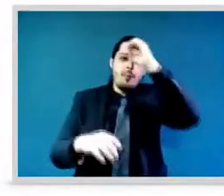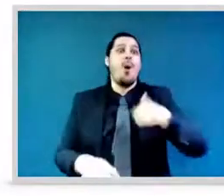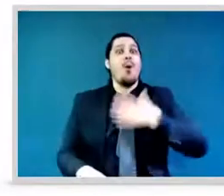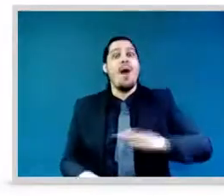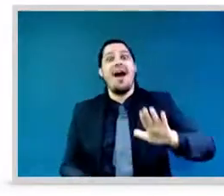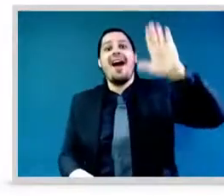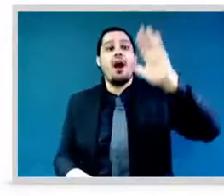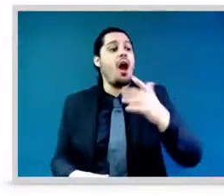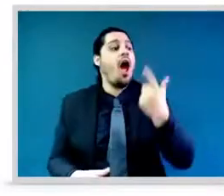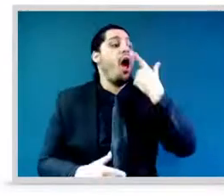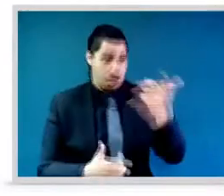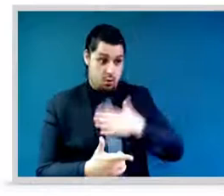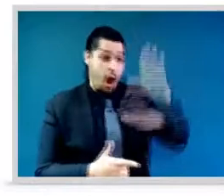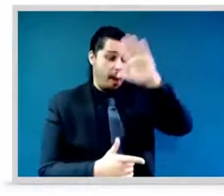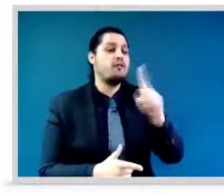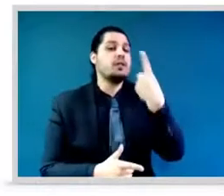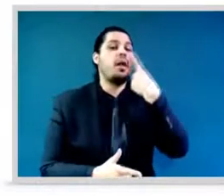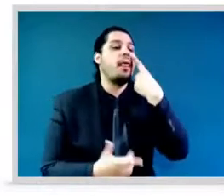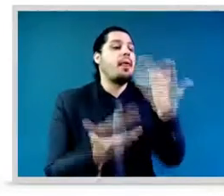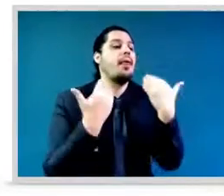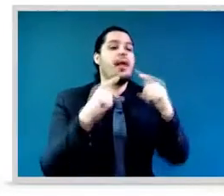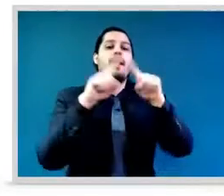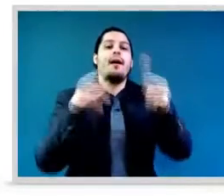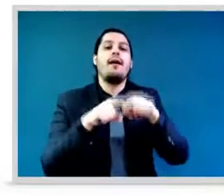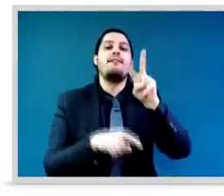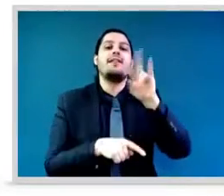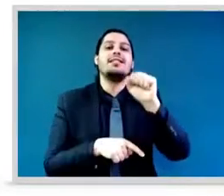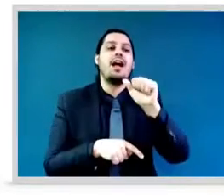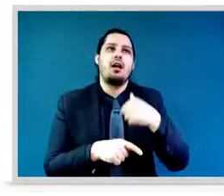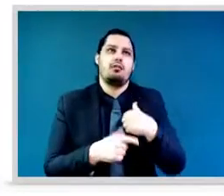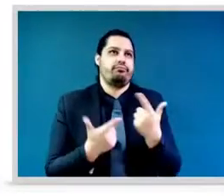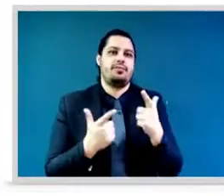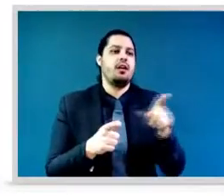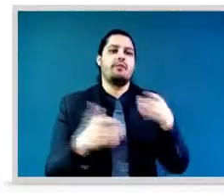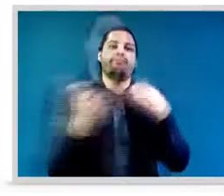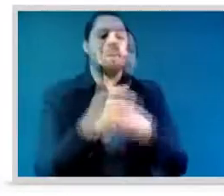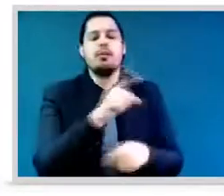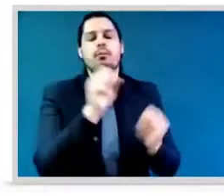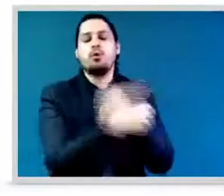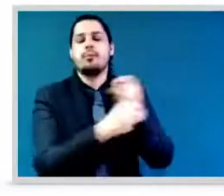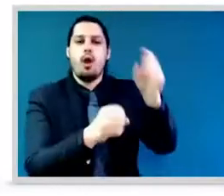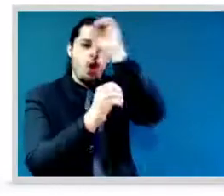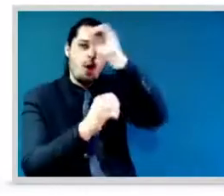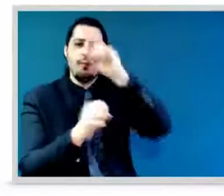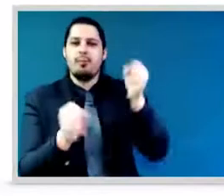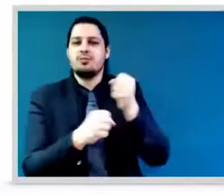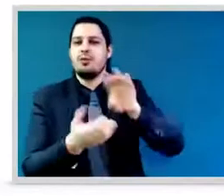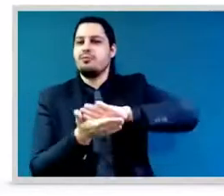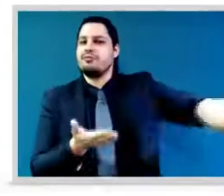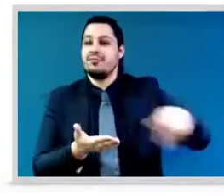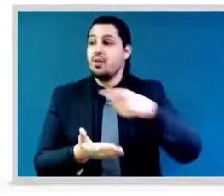processes. Thank you, Roger. I really like the metaphor that you used there about having a visa to enter these processes.